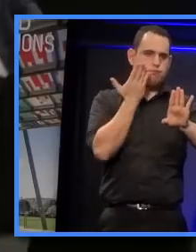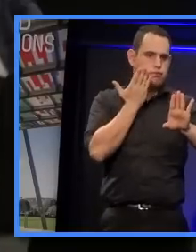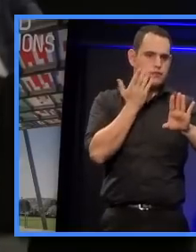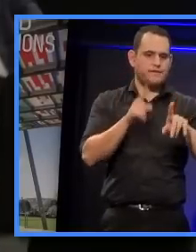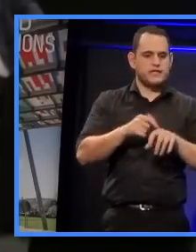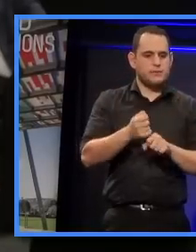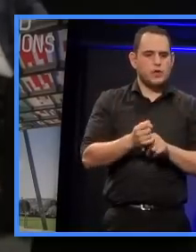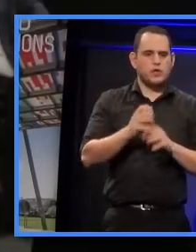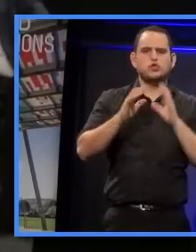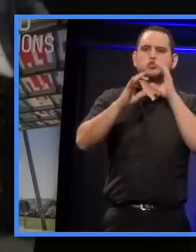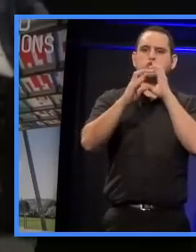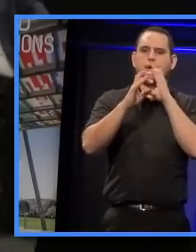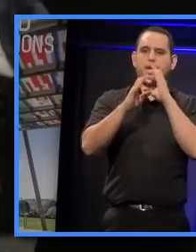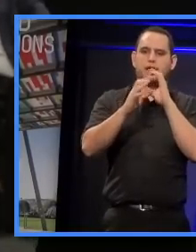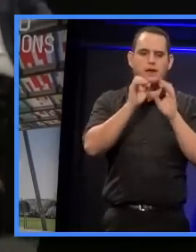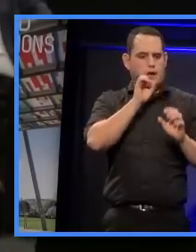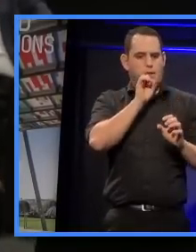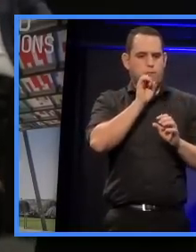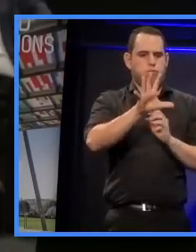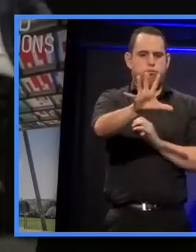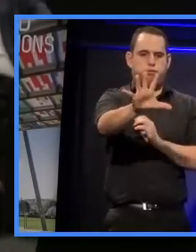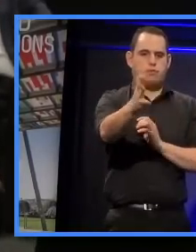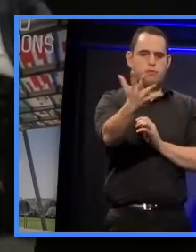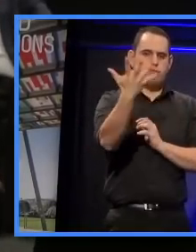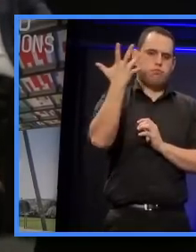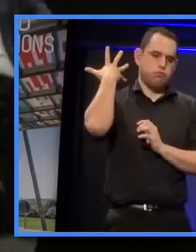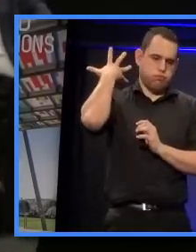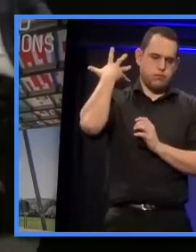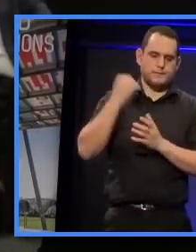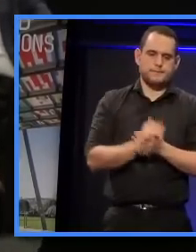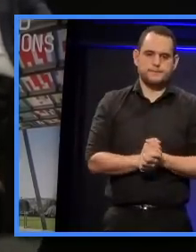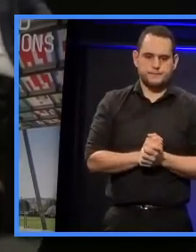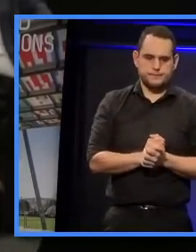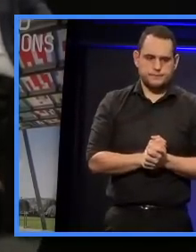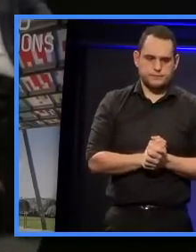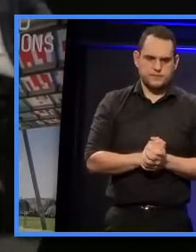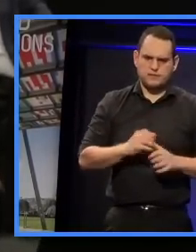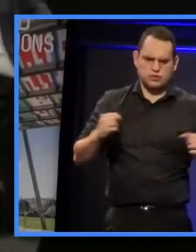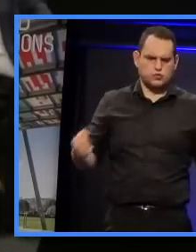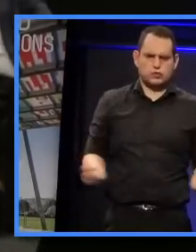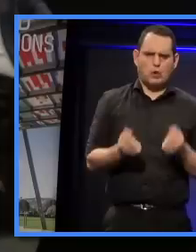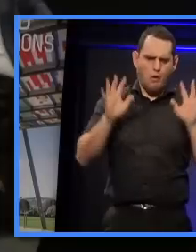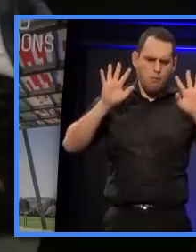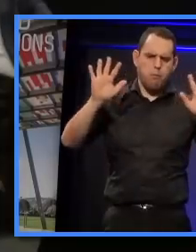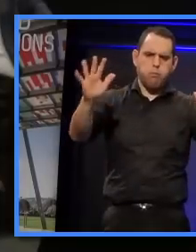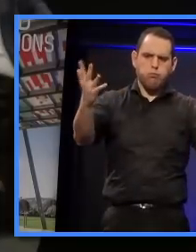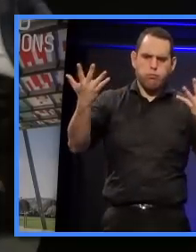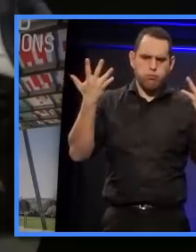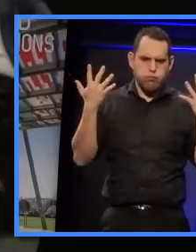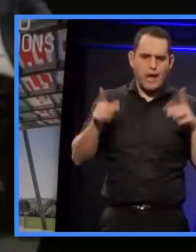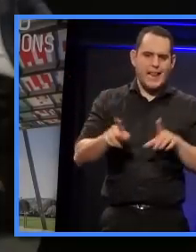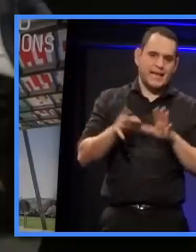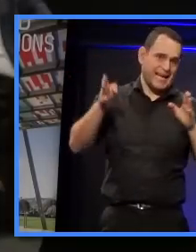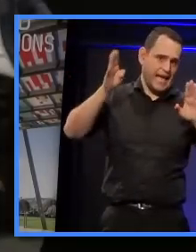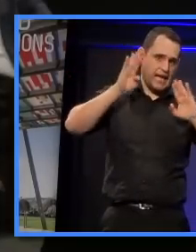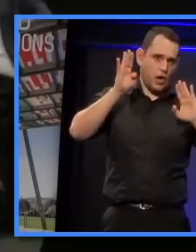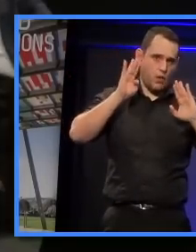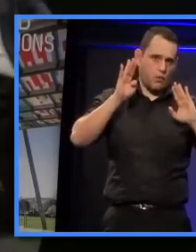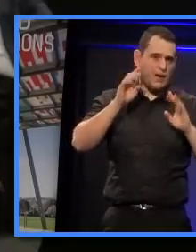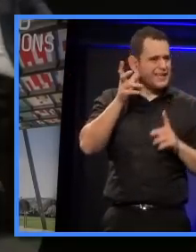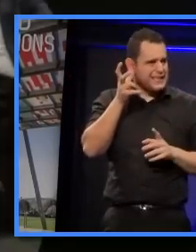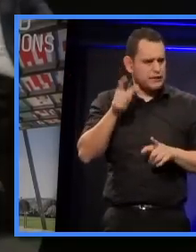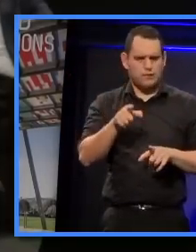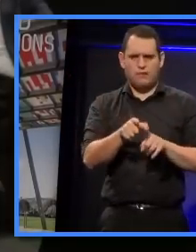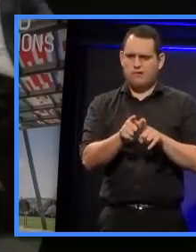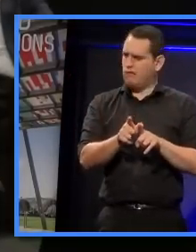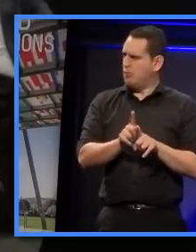have a trumpet facing out to one of those reflectors and it can be too strong a reflection and it sounds like the trumpet's actually